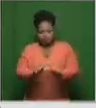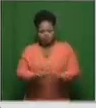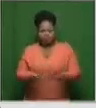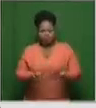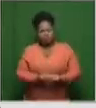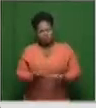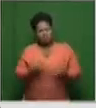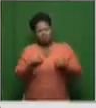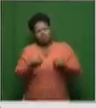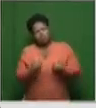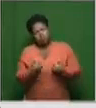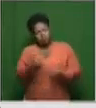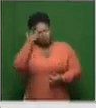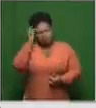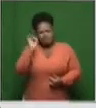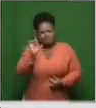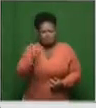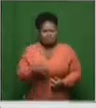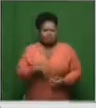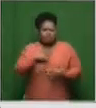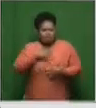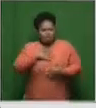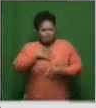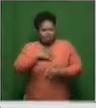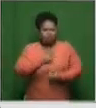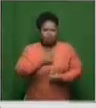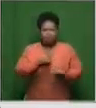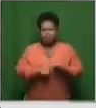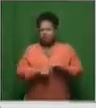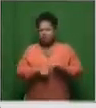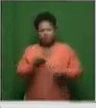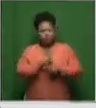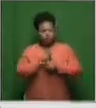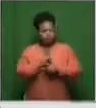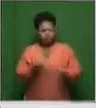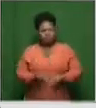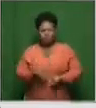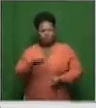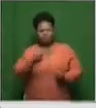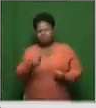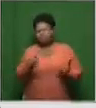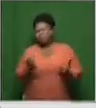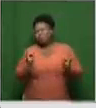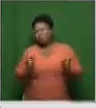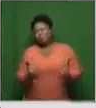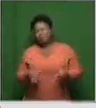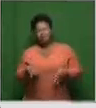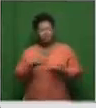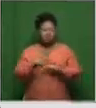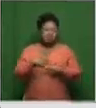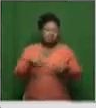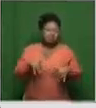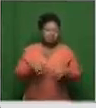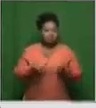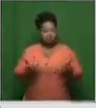like fatigue, headache, shortness of breath, and just exercise intolerance, not being able to do anything. And studies